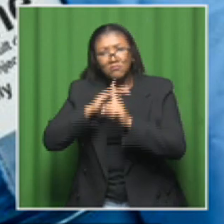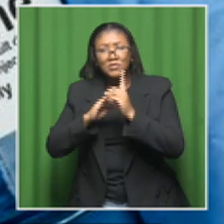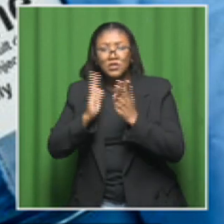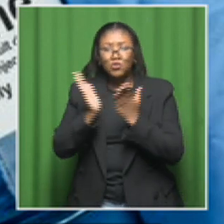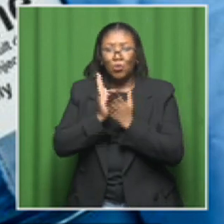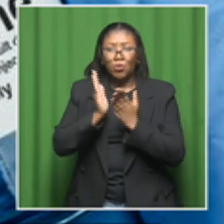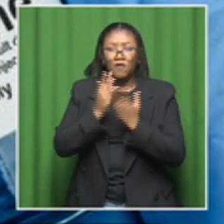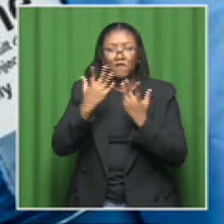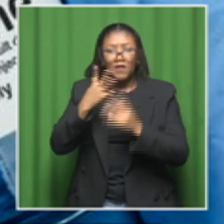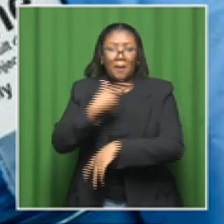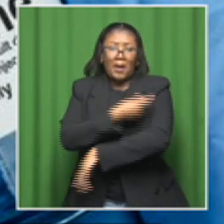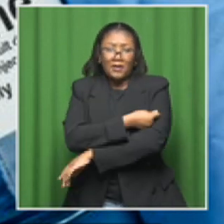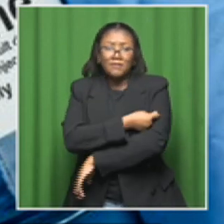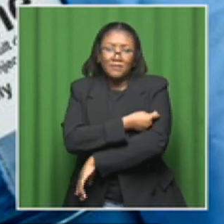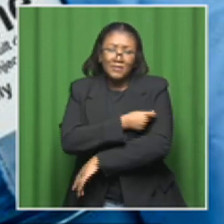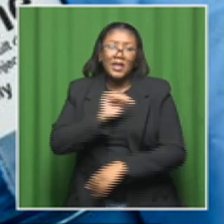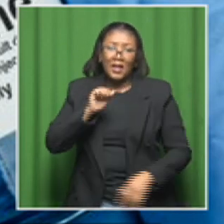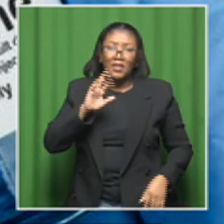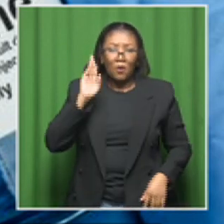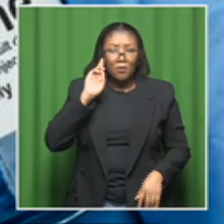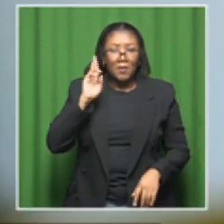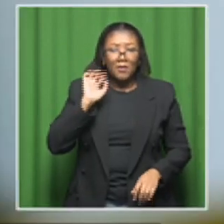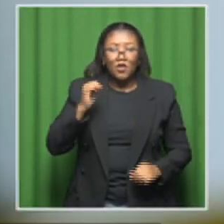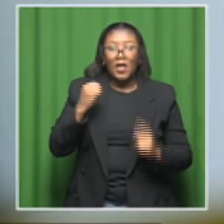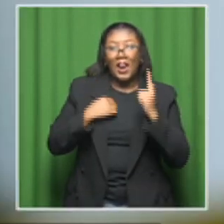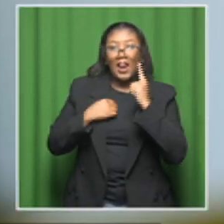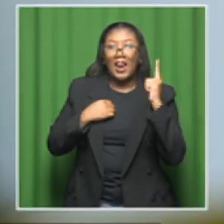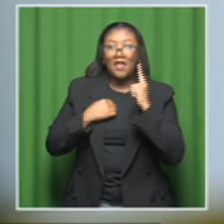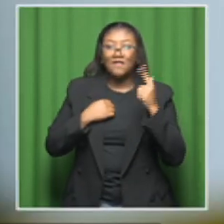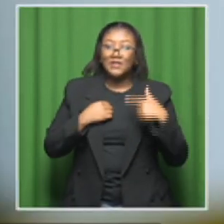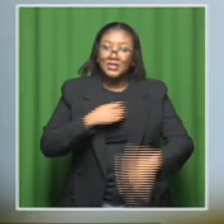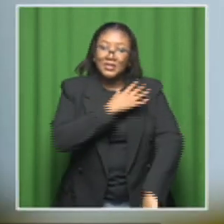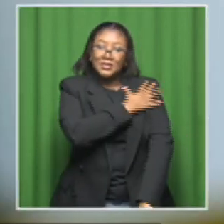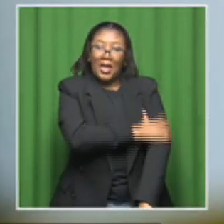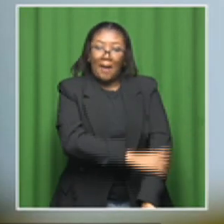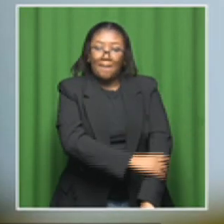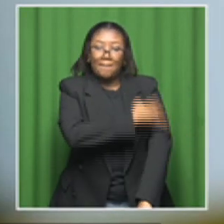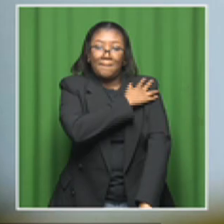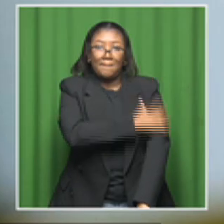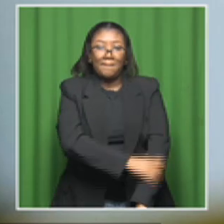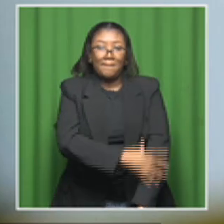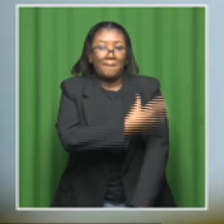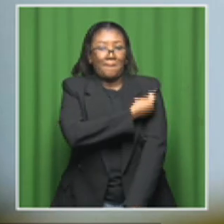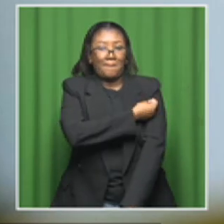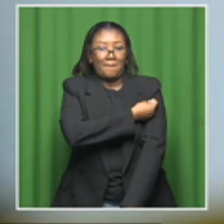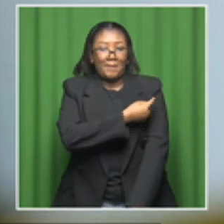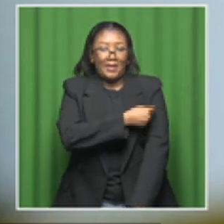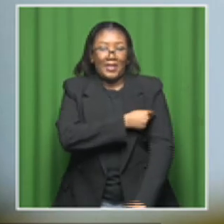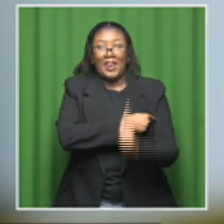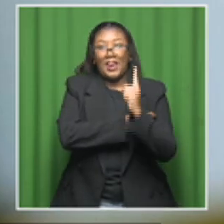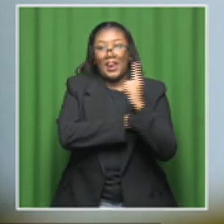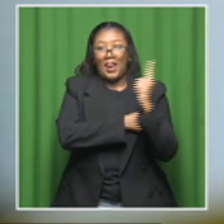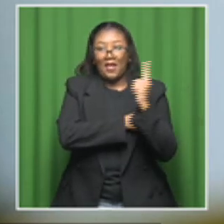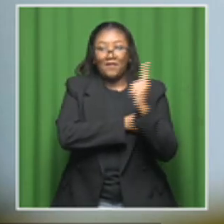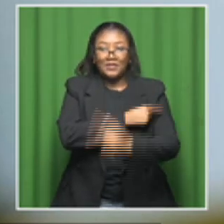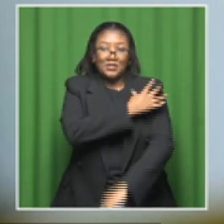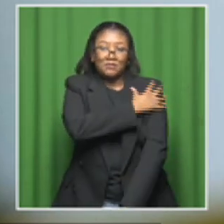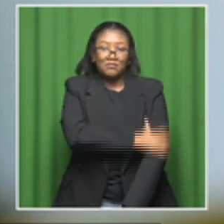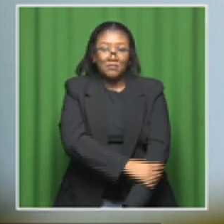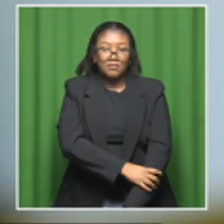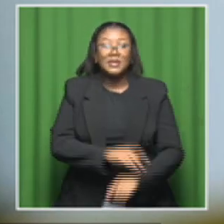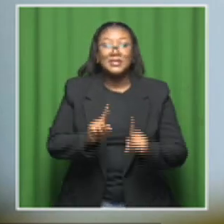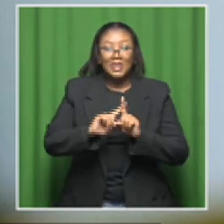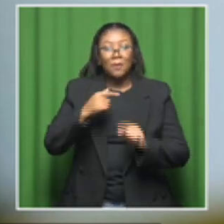injection in their left arm. So schools will have records. We do have registers,